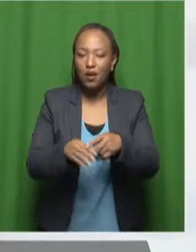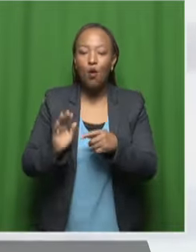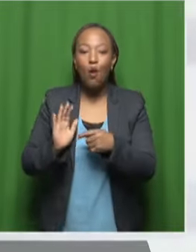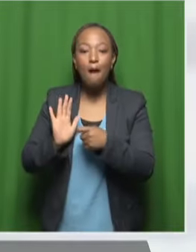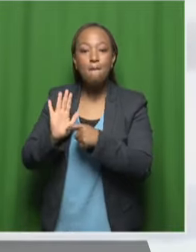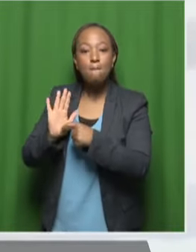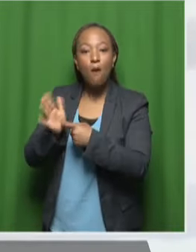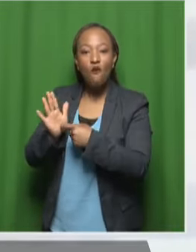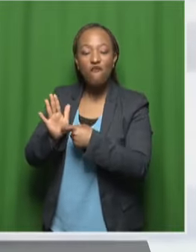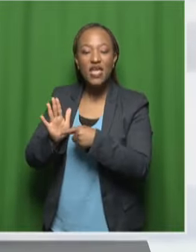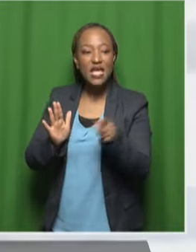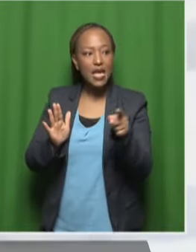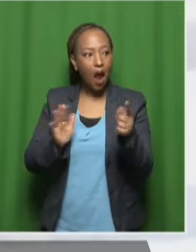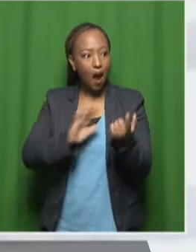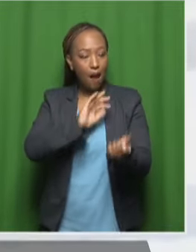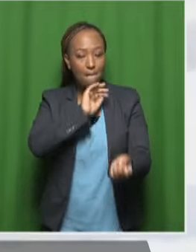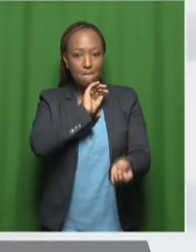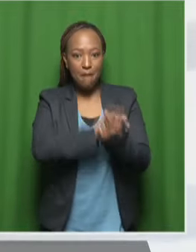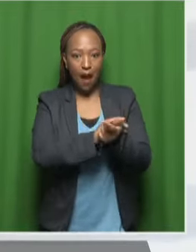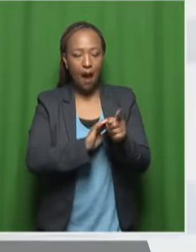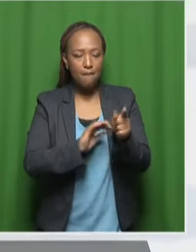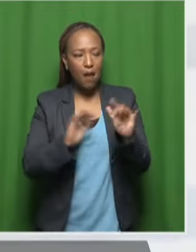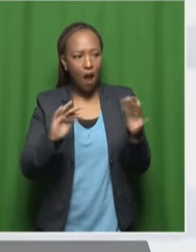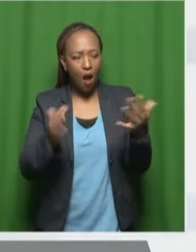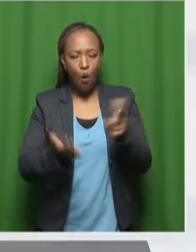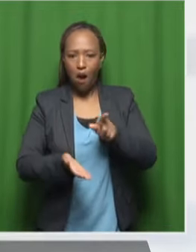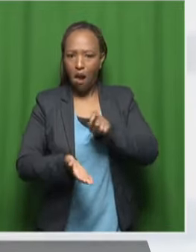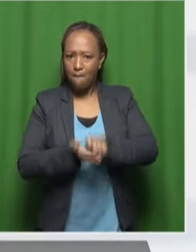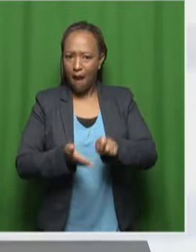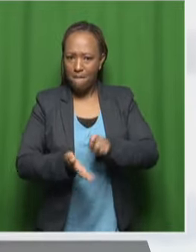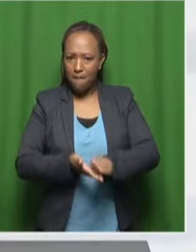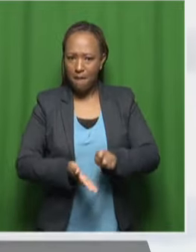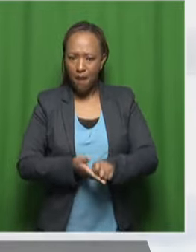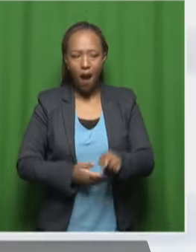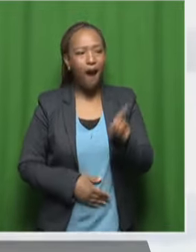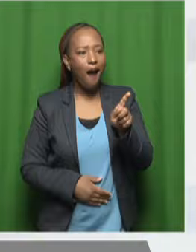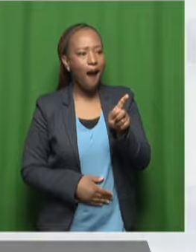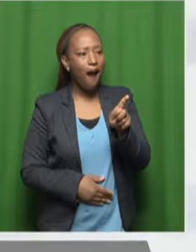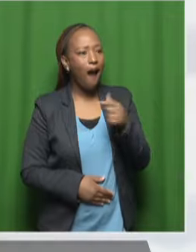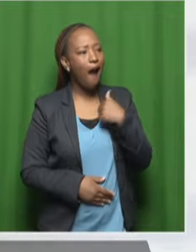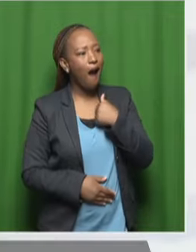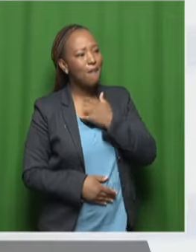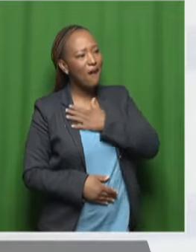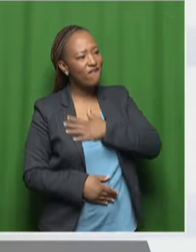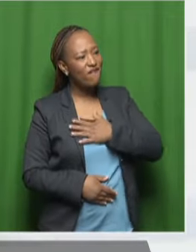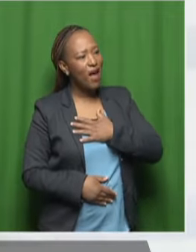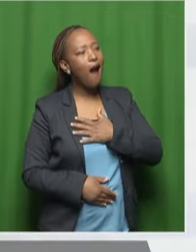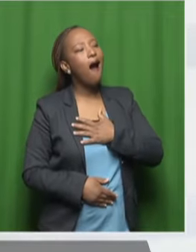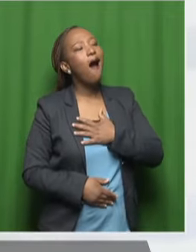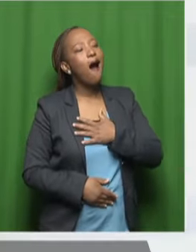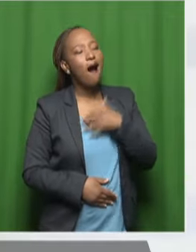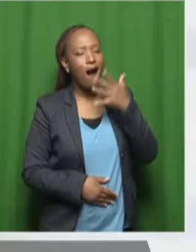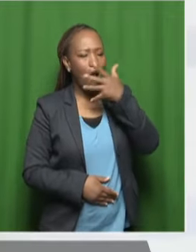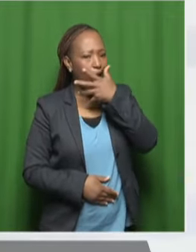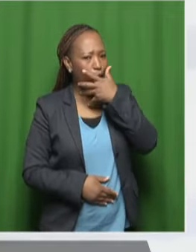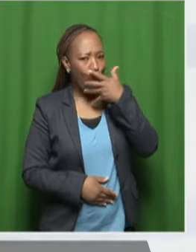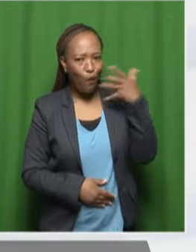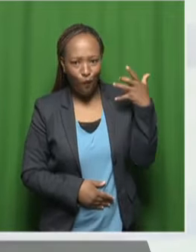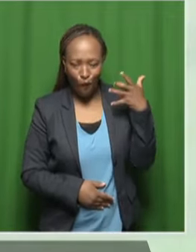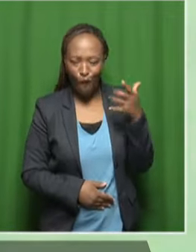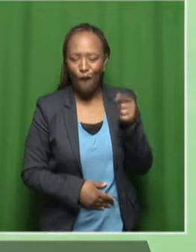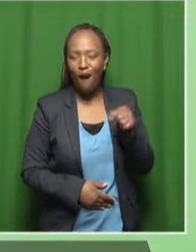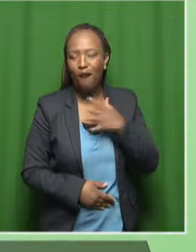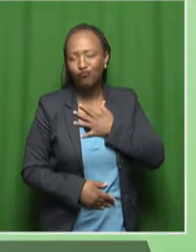to me. And the way it is written, it actually made me feel so warm inside. It kind of